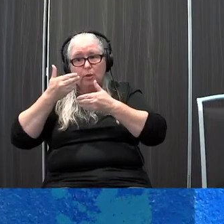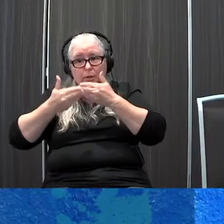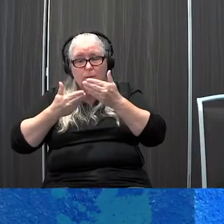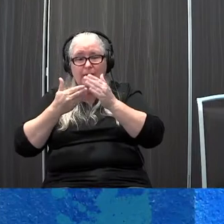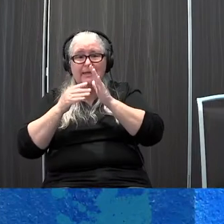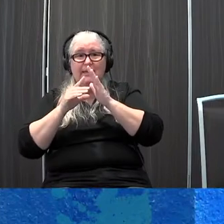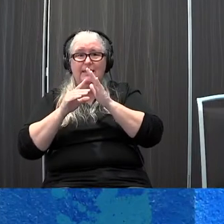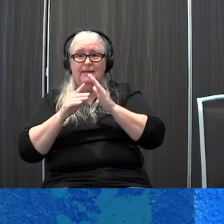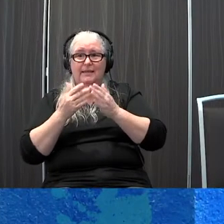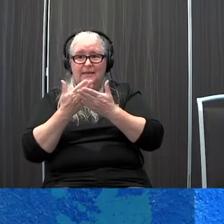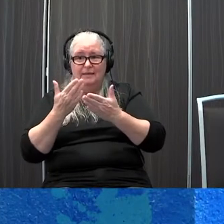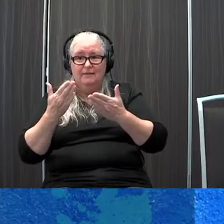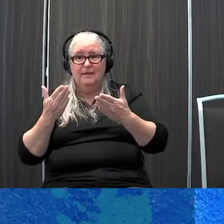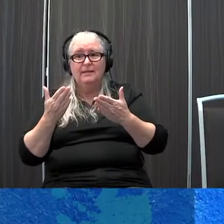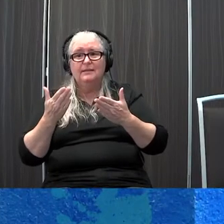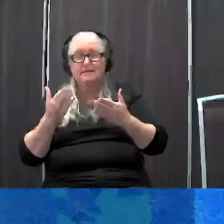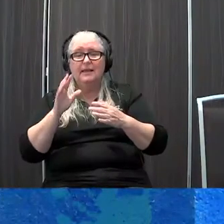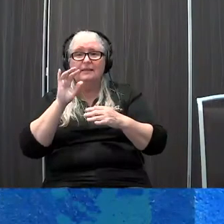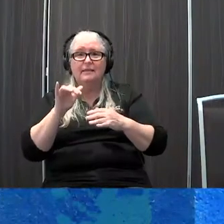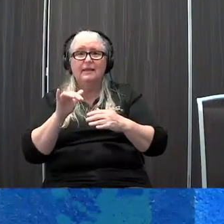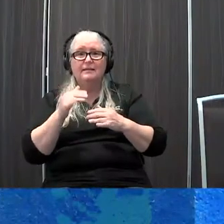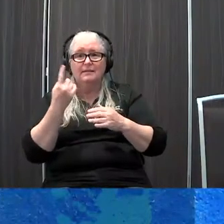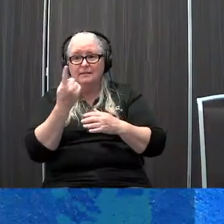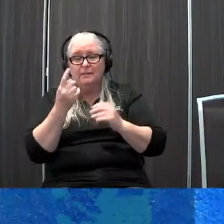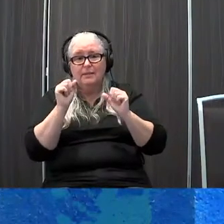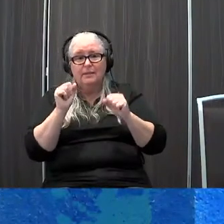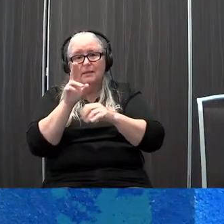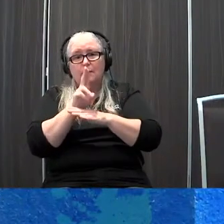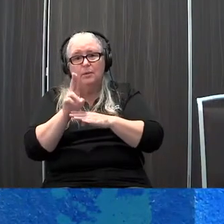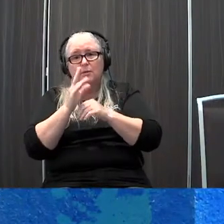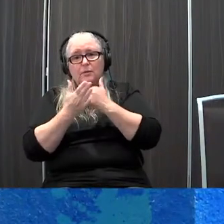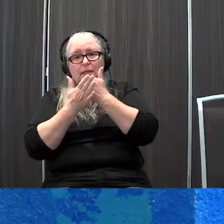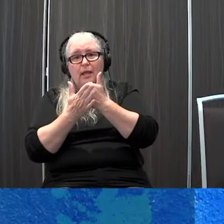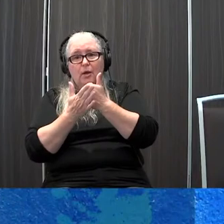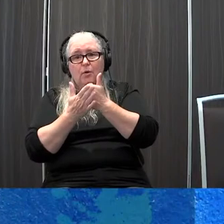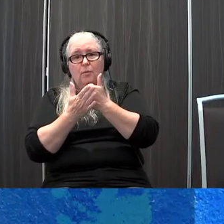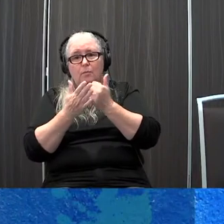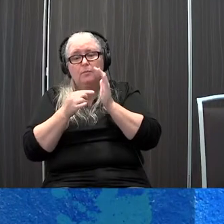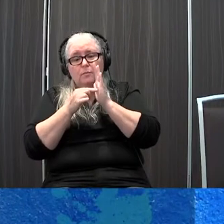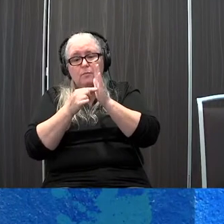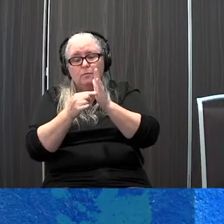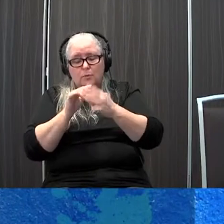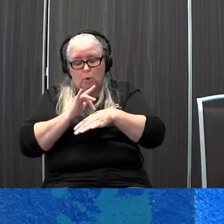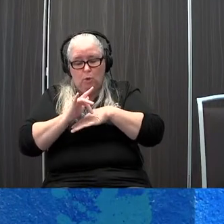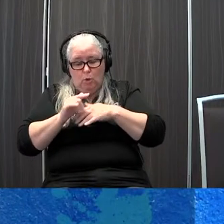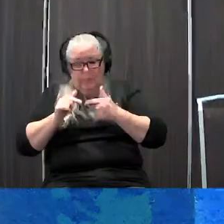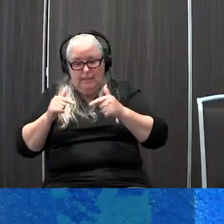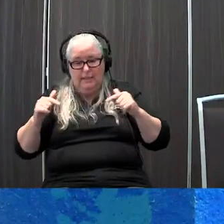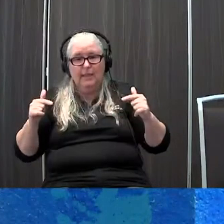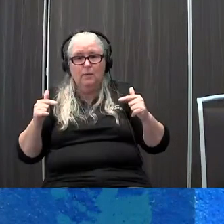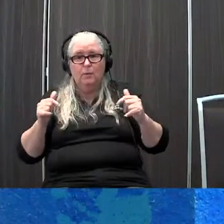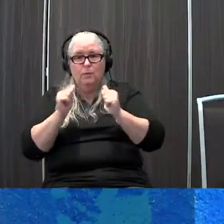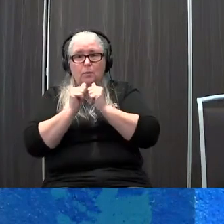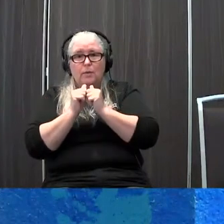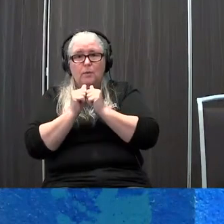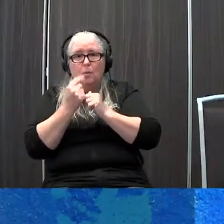device is basically a device that's used to help introduce early language within a single context